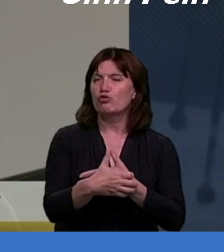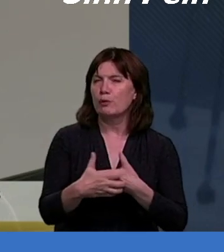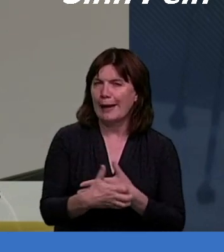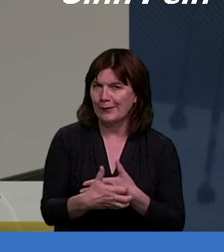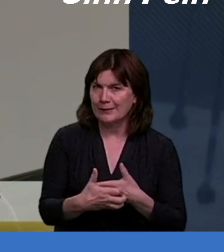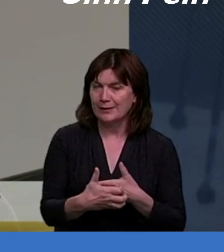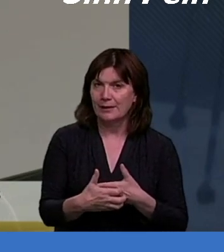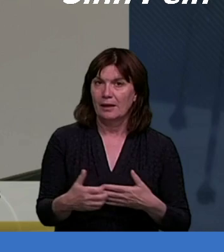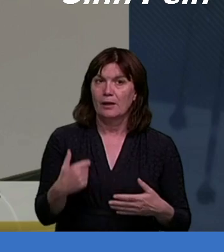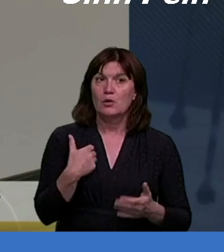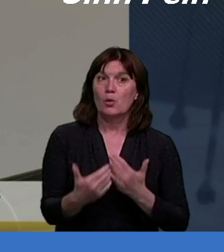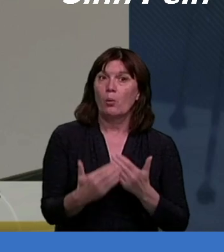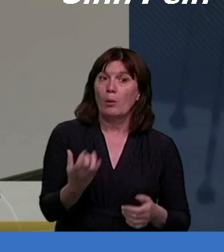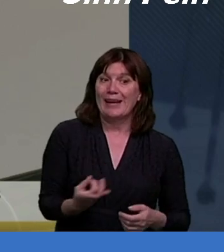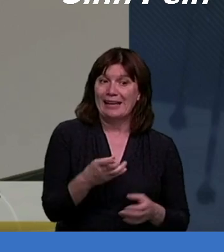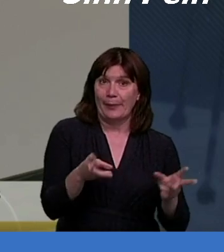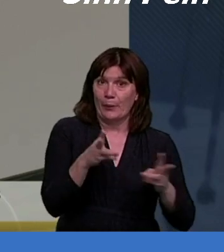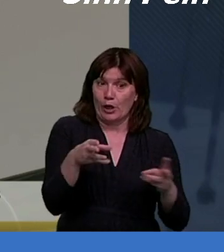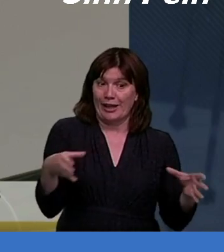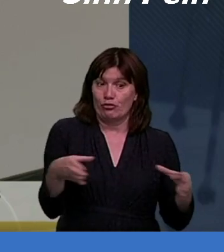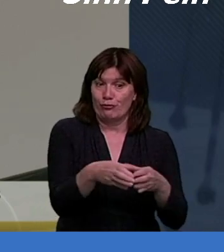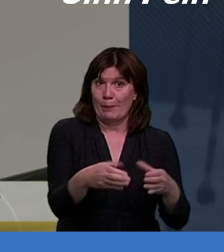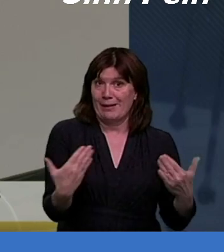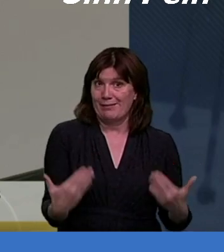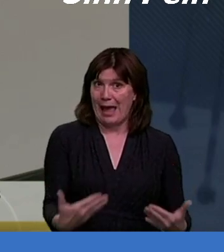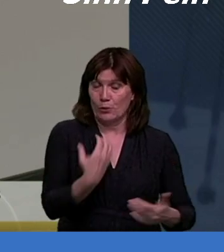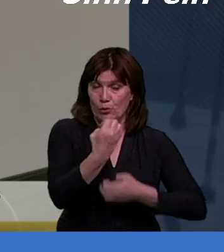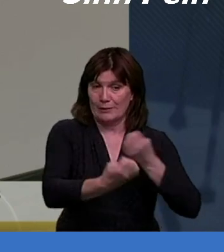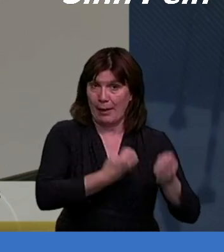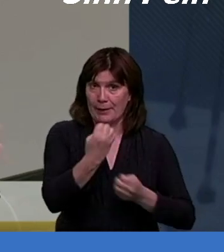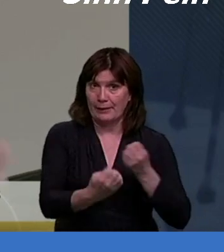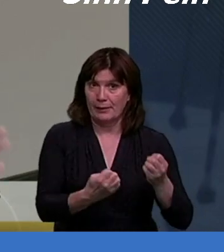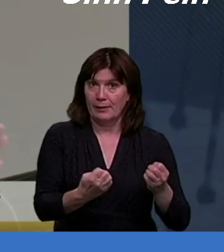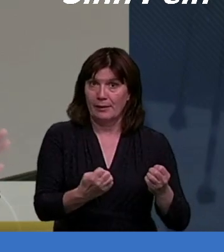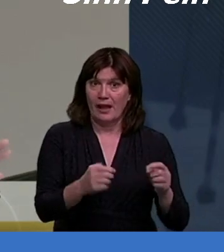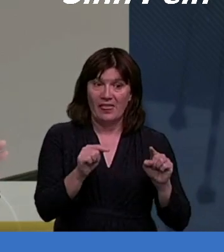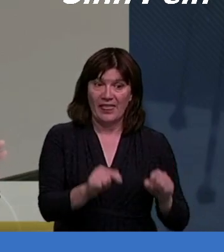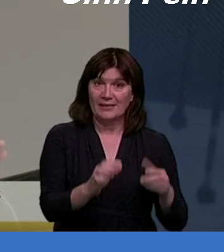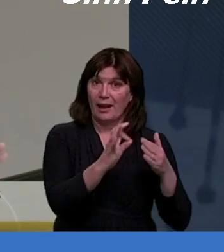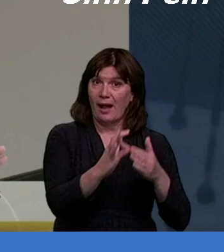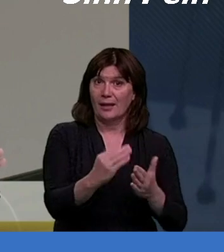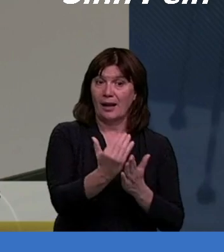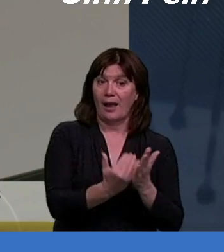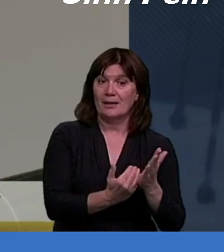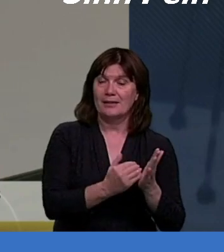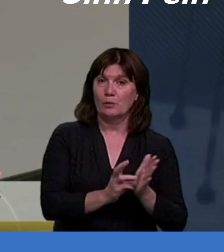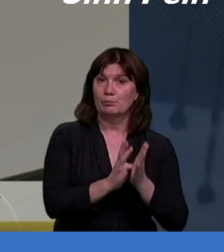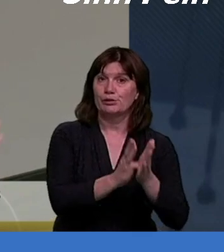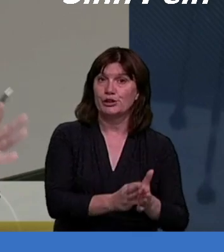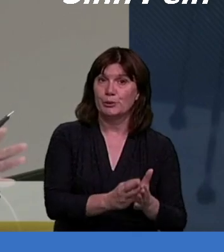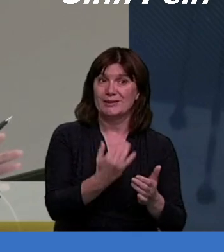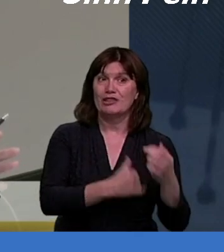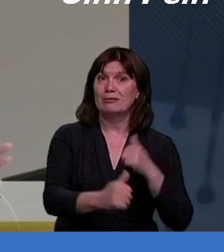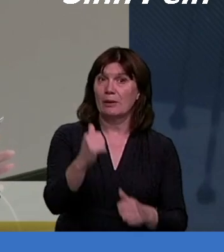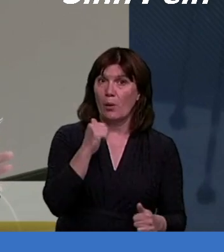So one of the things we've asked the group to look at in particular is that set of guidance that was produced for